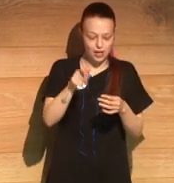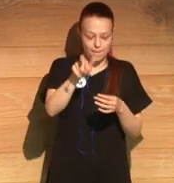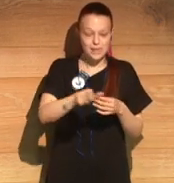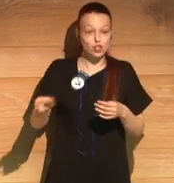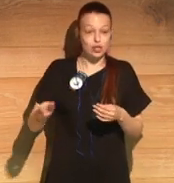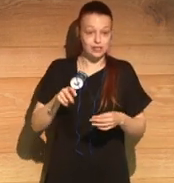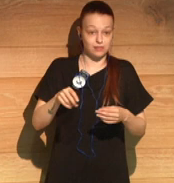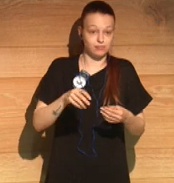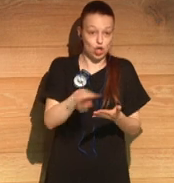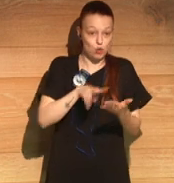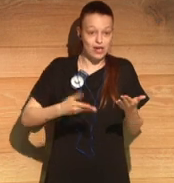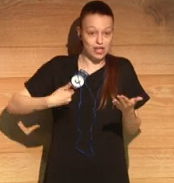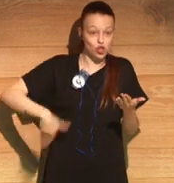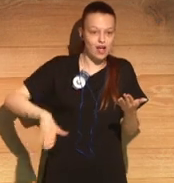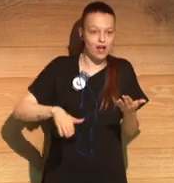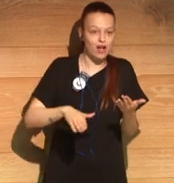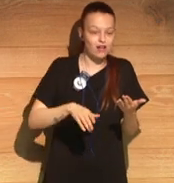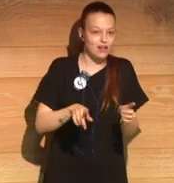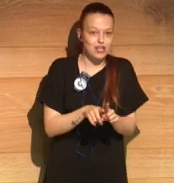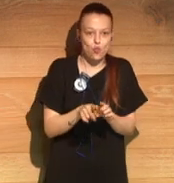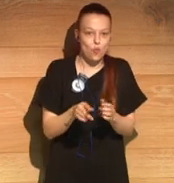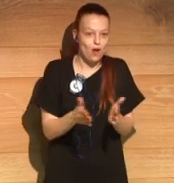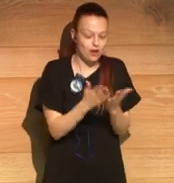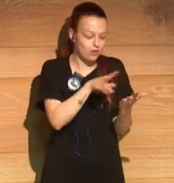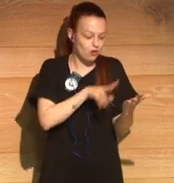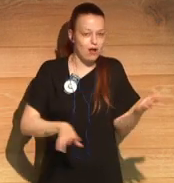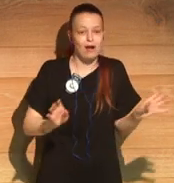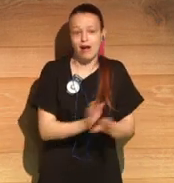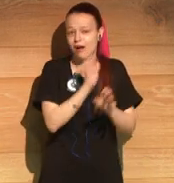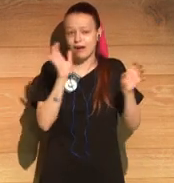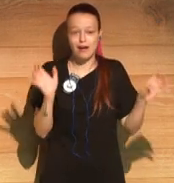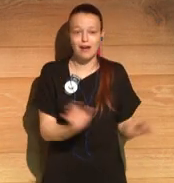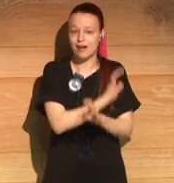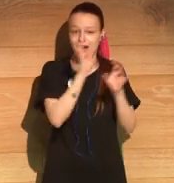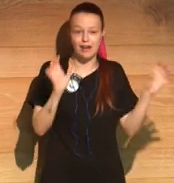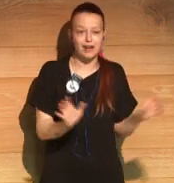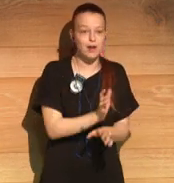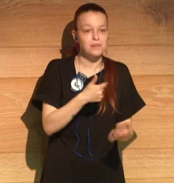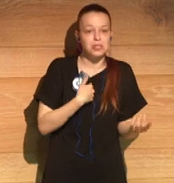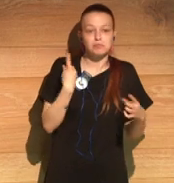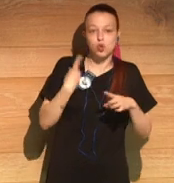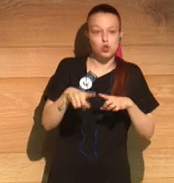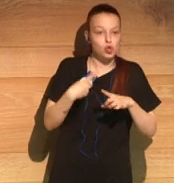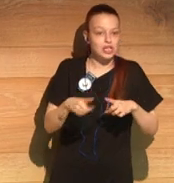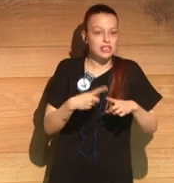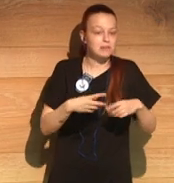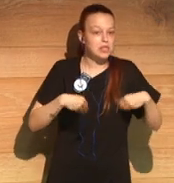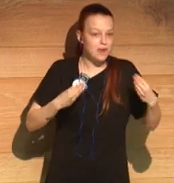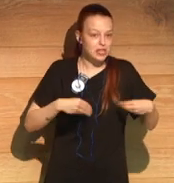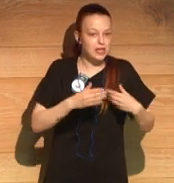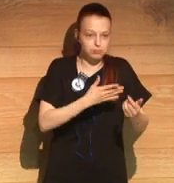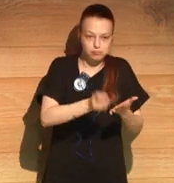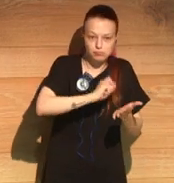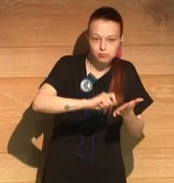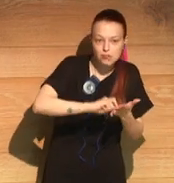it's it's it's good. You know, I mean, like it's it's nice to write something funny as a reader. You know, sometimes you just feel like you need to read something